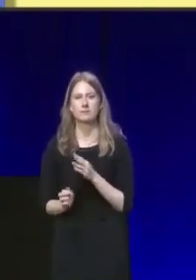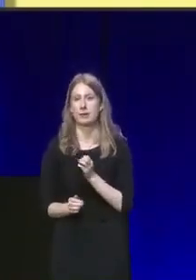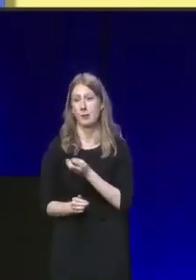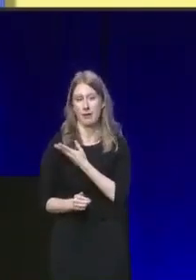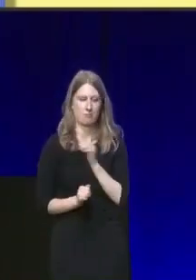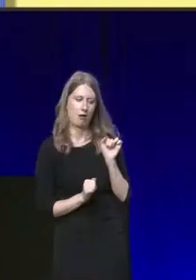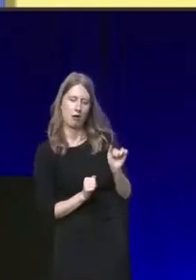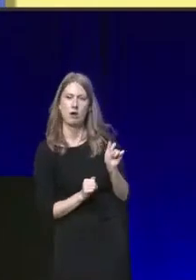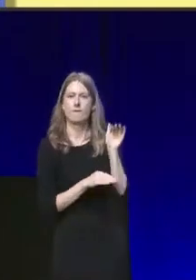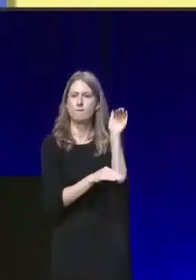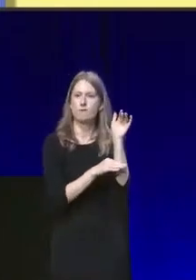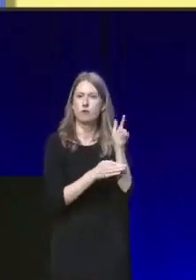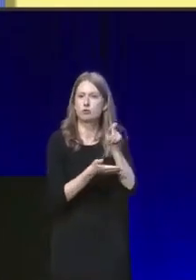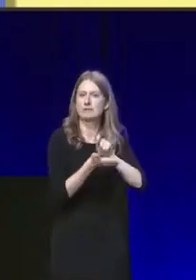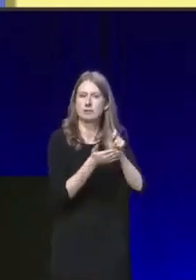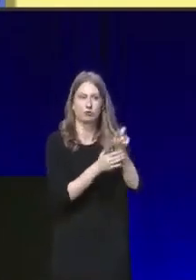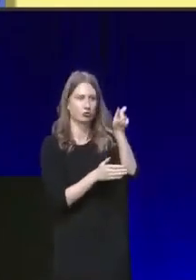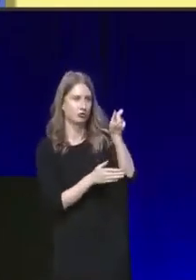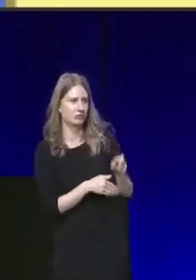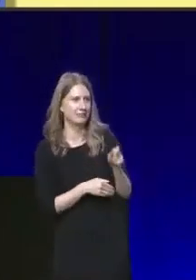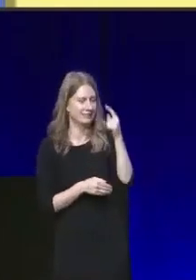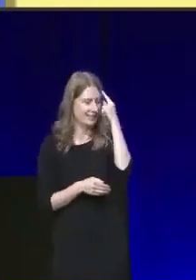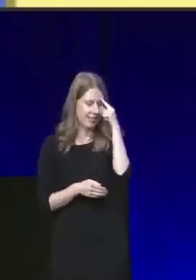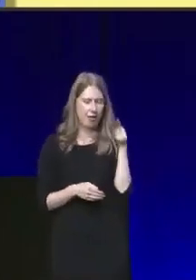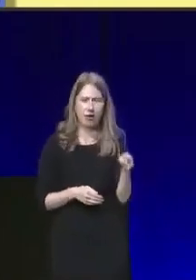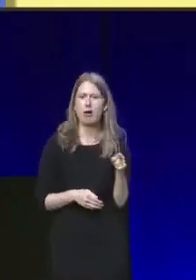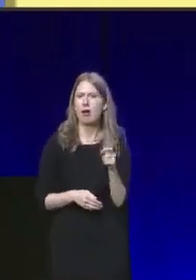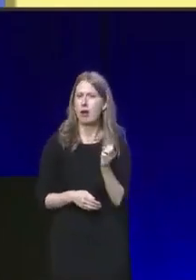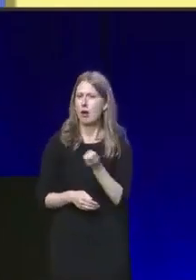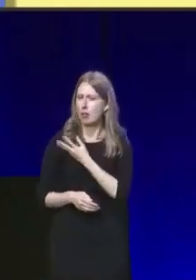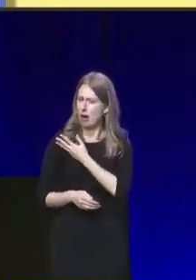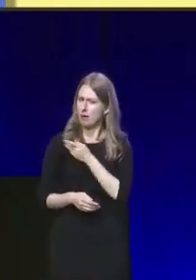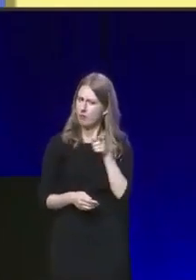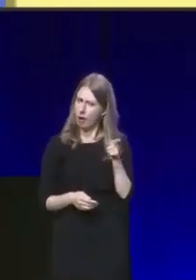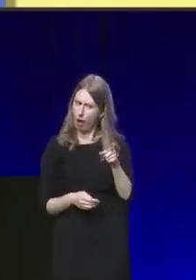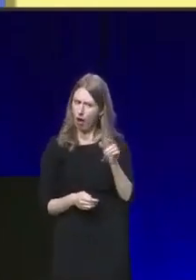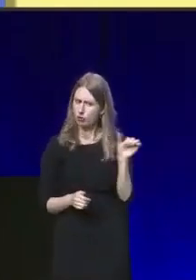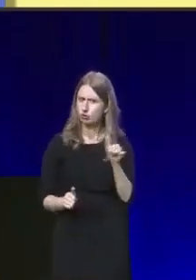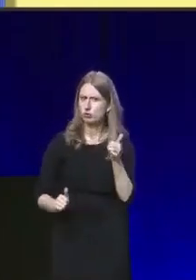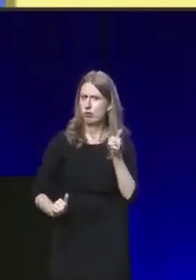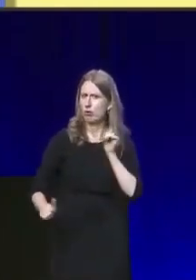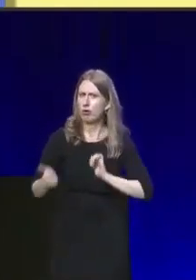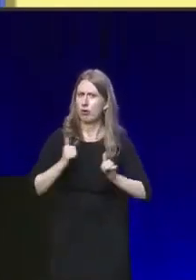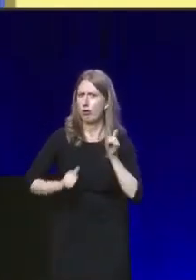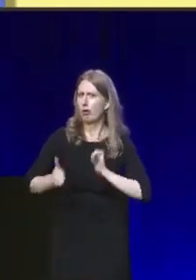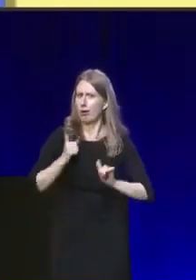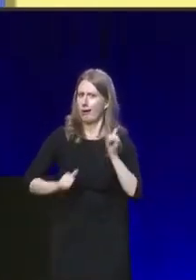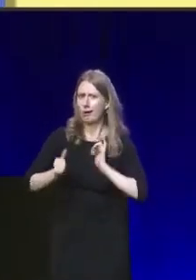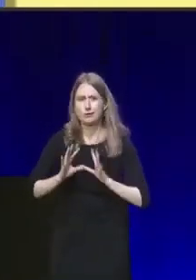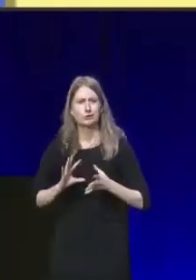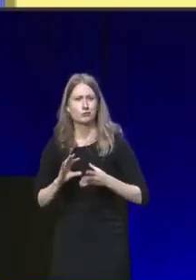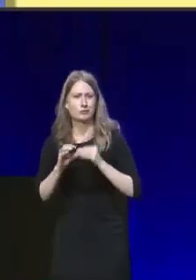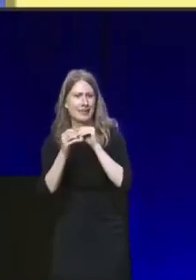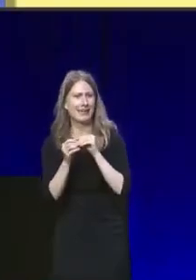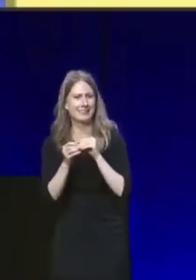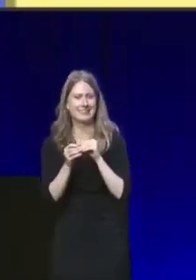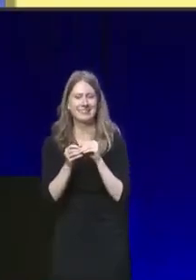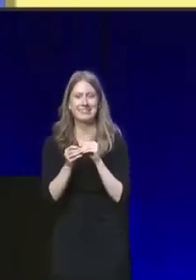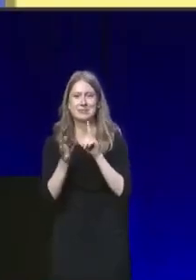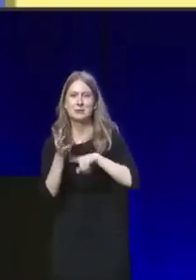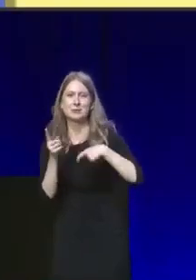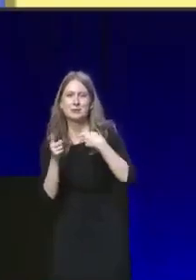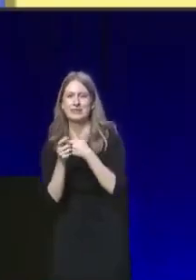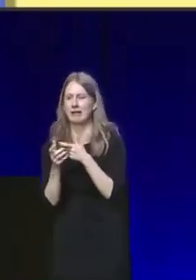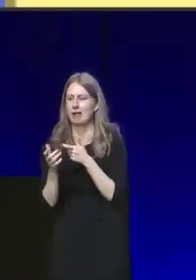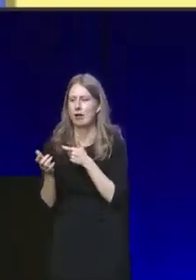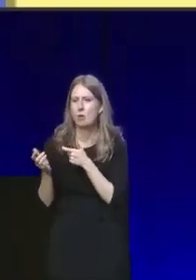Labour's Foreign Secretary thinks Labour should be as proud of creating the UK's weapons of mass destruction as they are